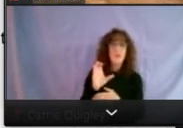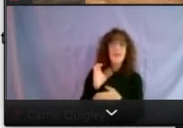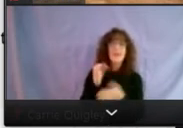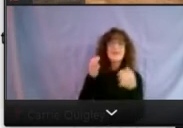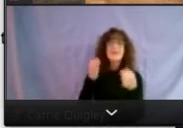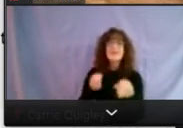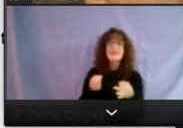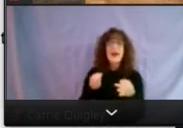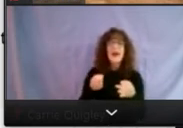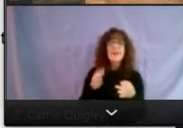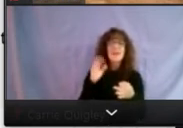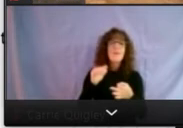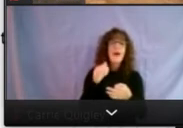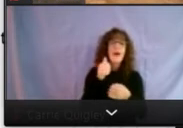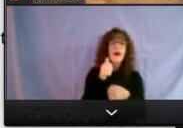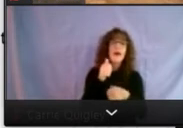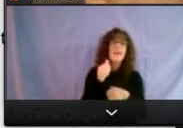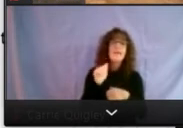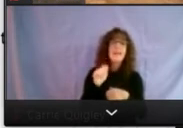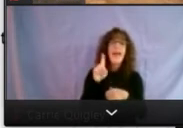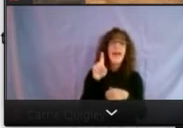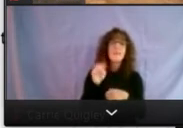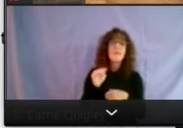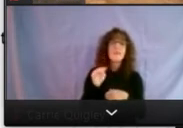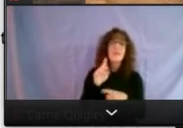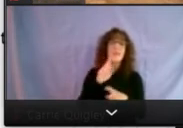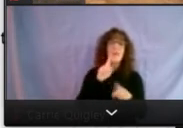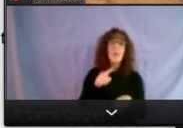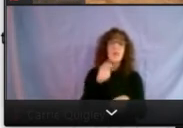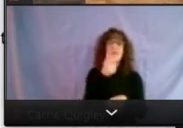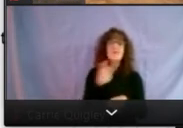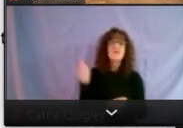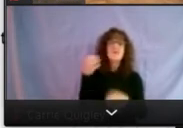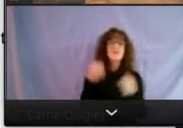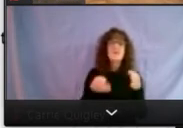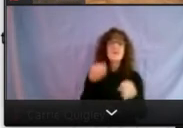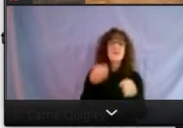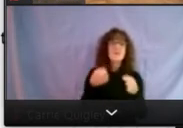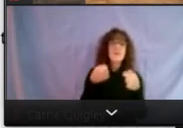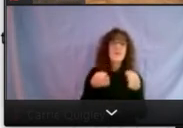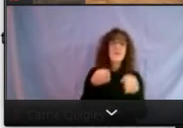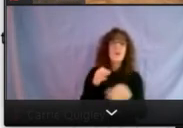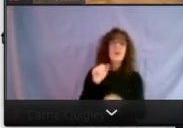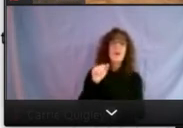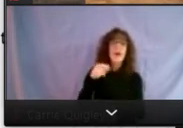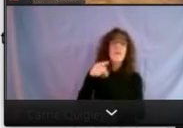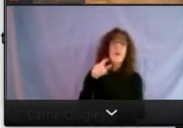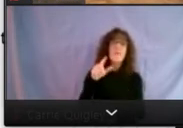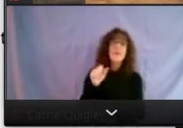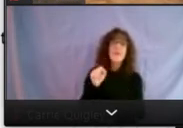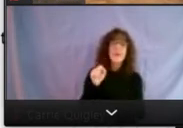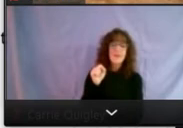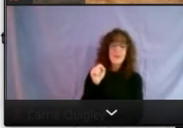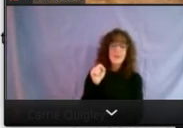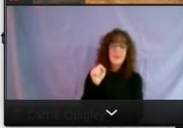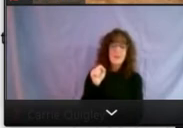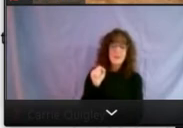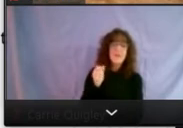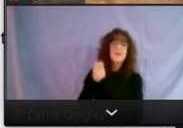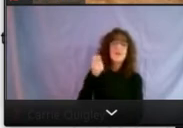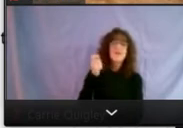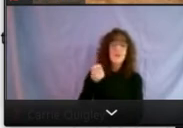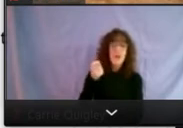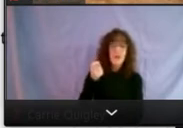the administrative order of the chief justice of the court of appeals. Uh, so chief, uh, uh,